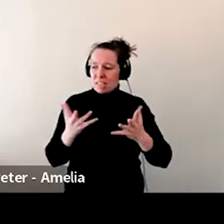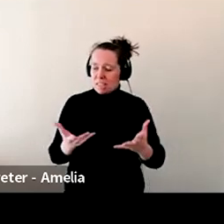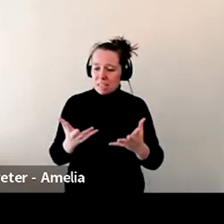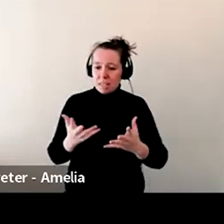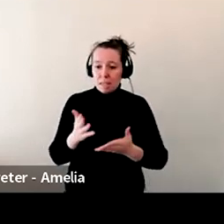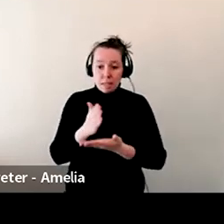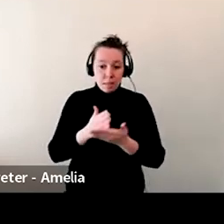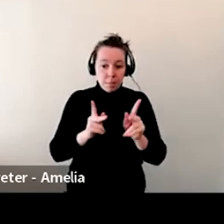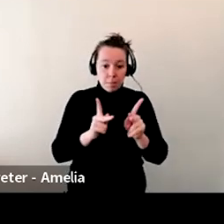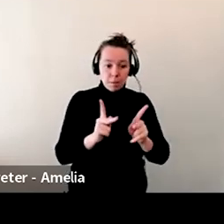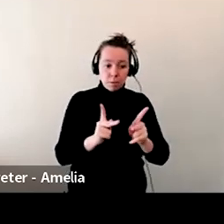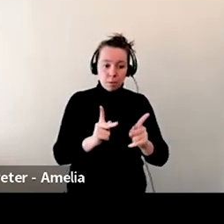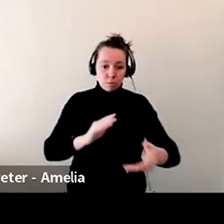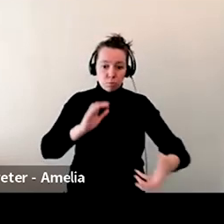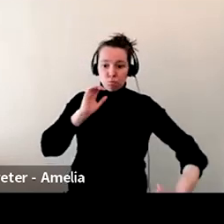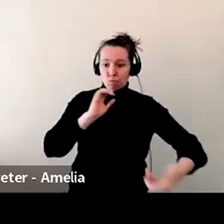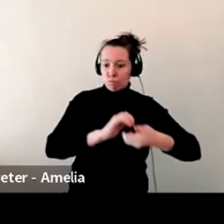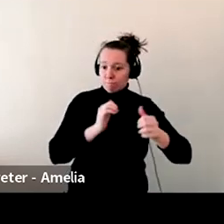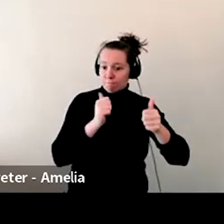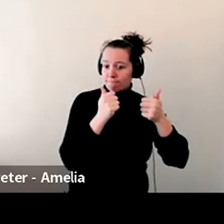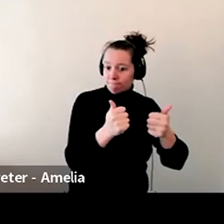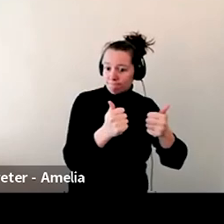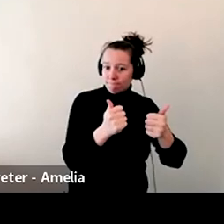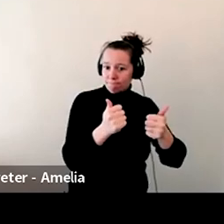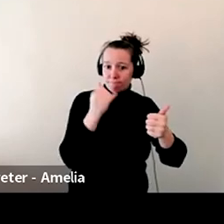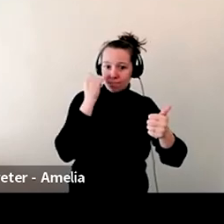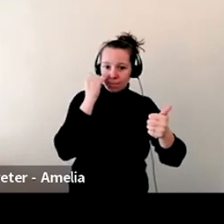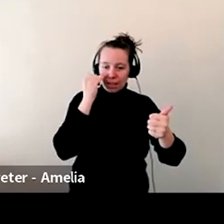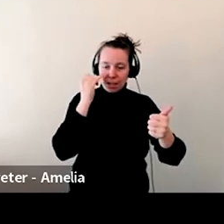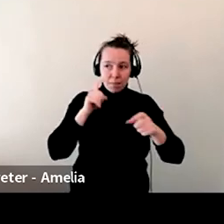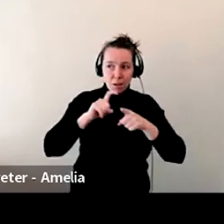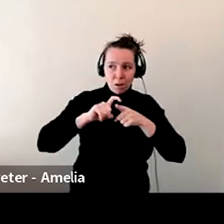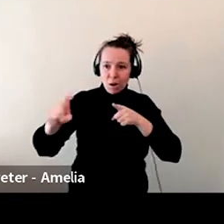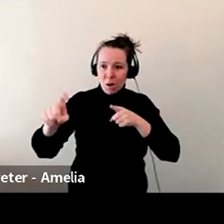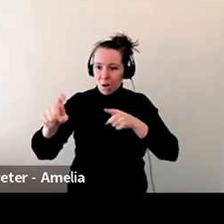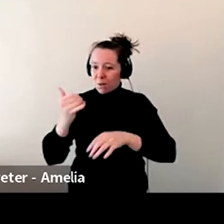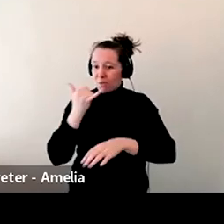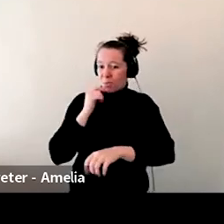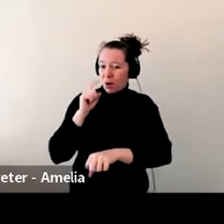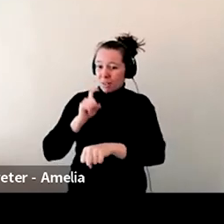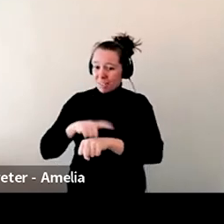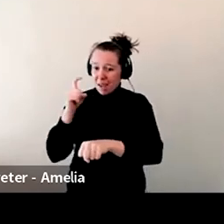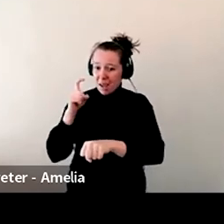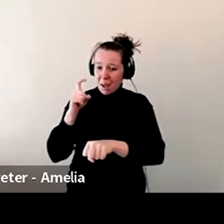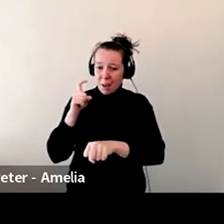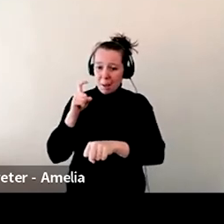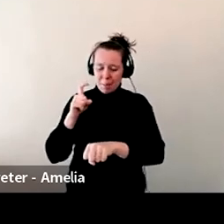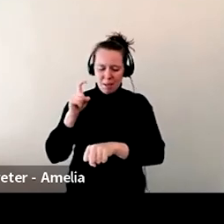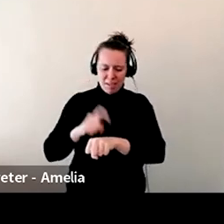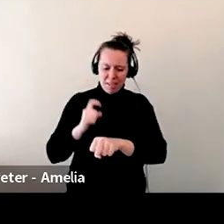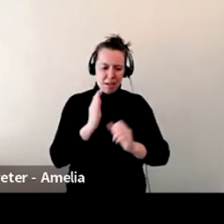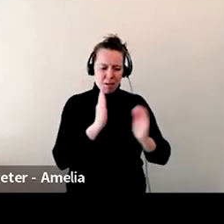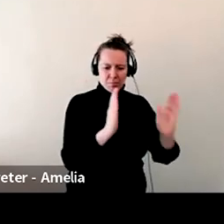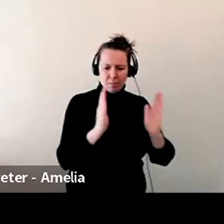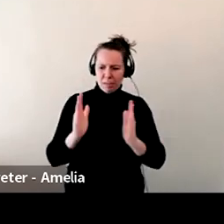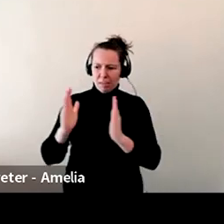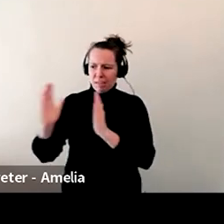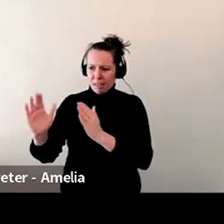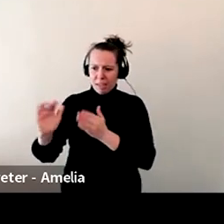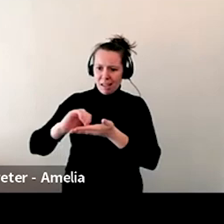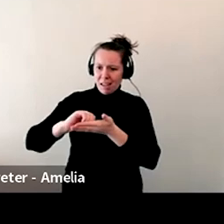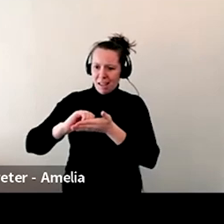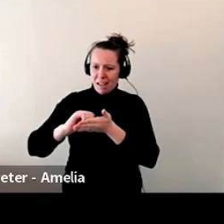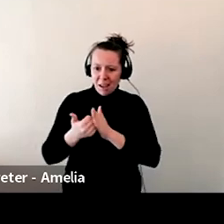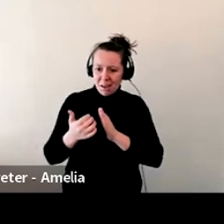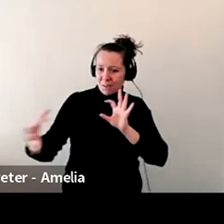uh, distributors that are based out East. And if I don't phone at exactly the right time here, being in the West, like getting them on the phone, if I ever need to